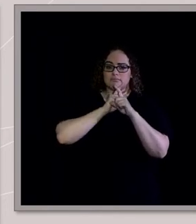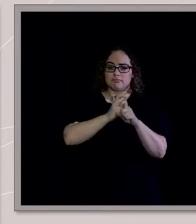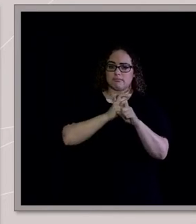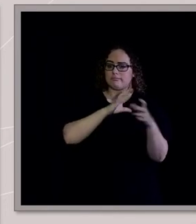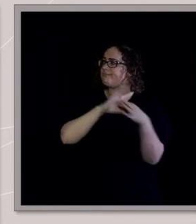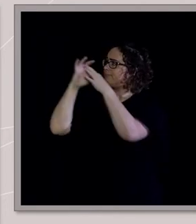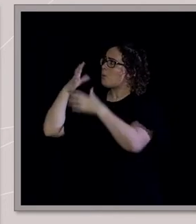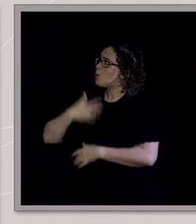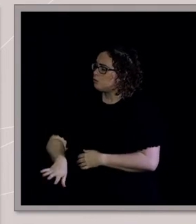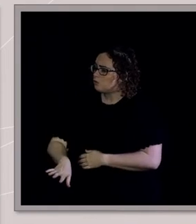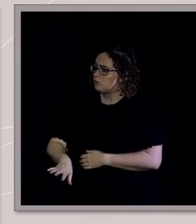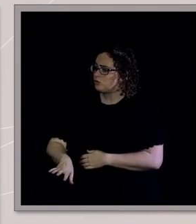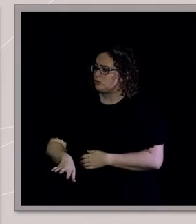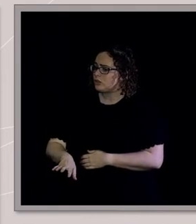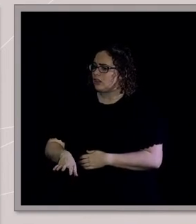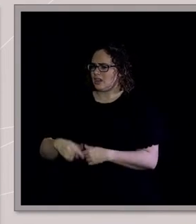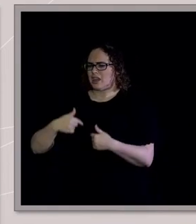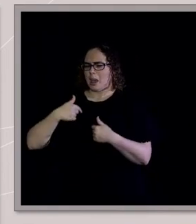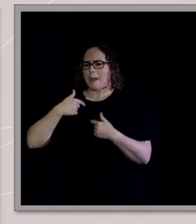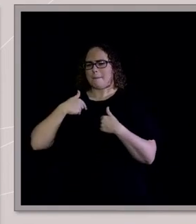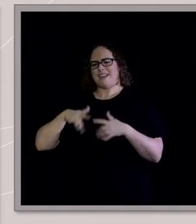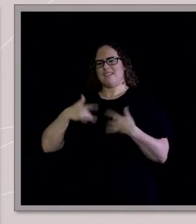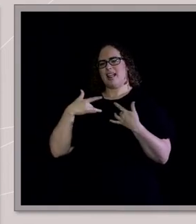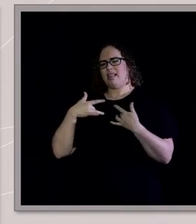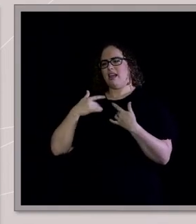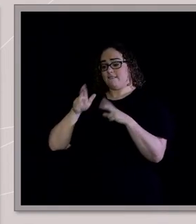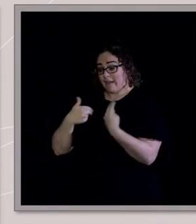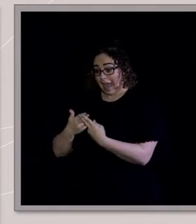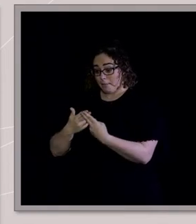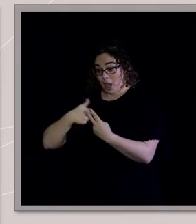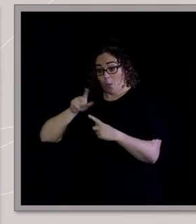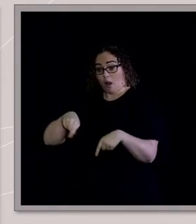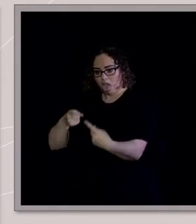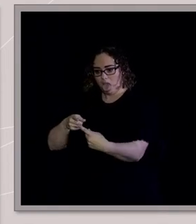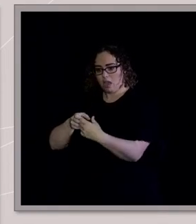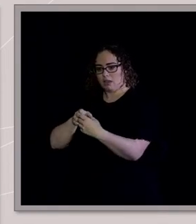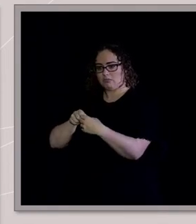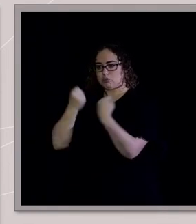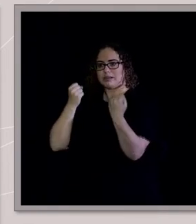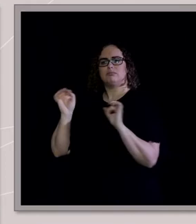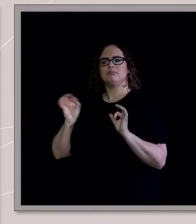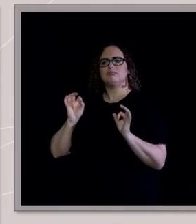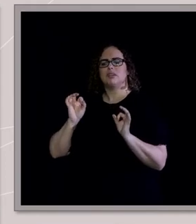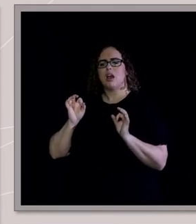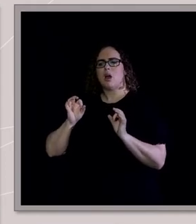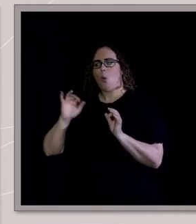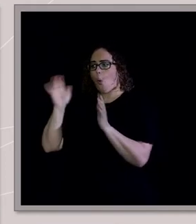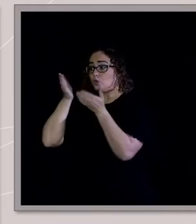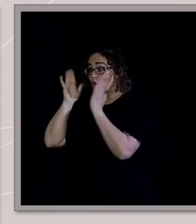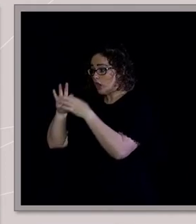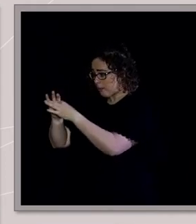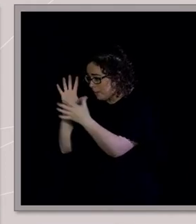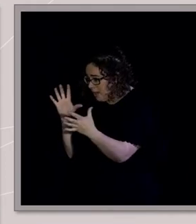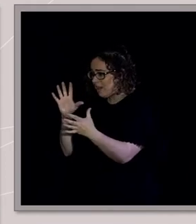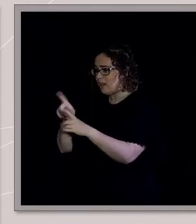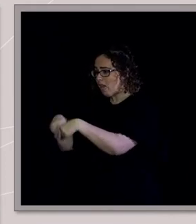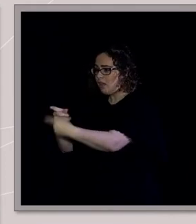kid. I wasn't wanting to like go away from my family. didn't want to go against my father. I didn't want to go against the church. I didn't want to let go of all